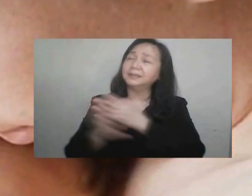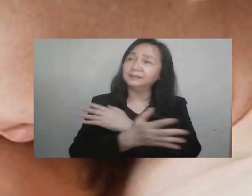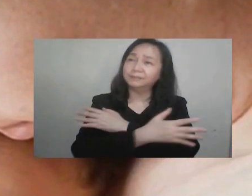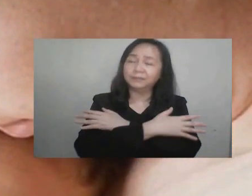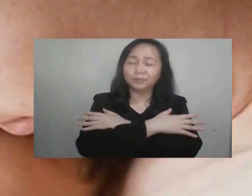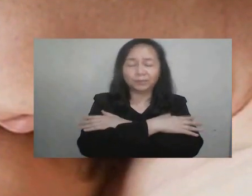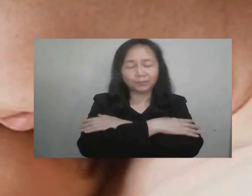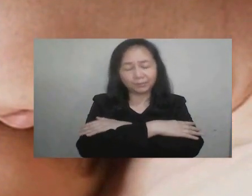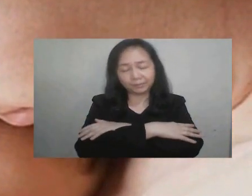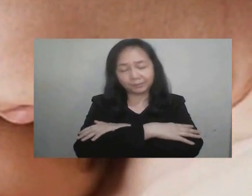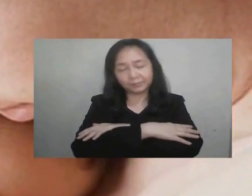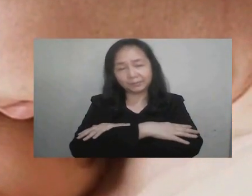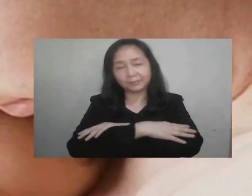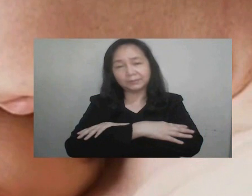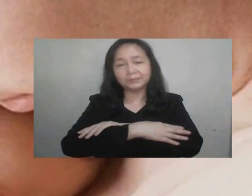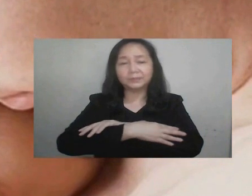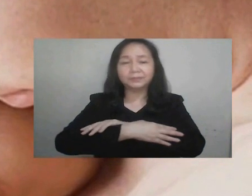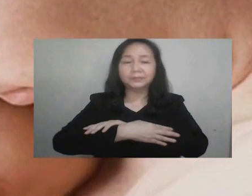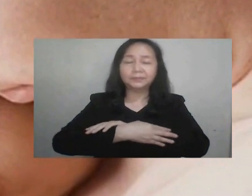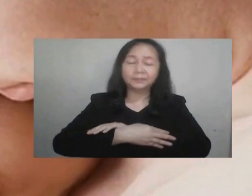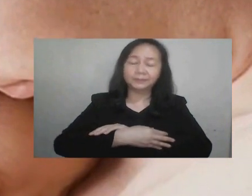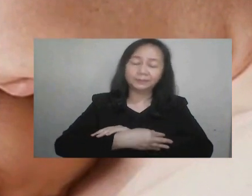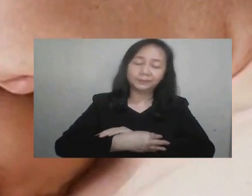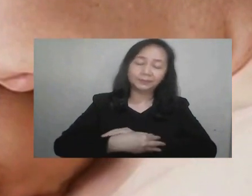bisig mo,